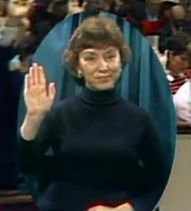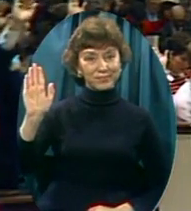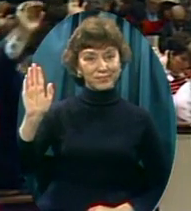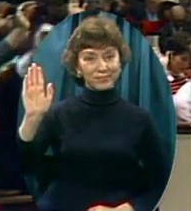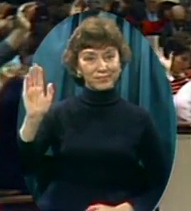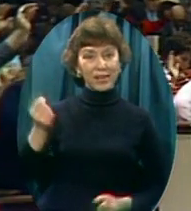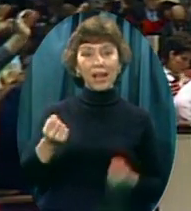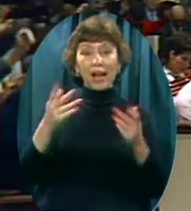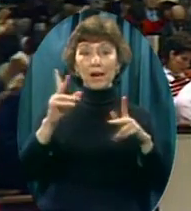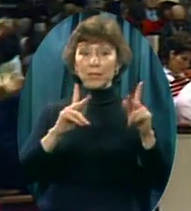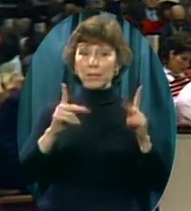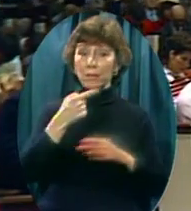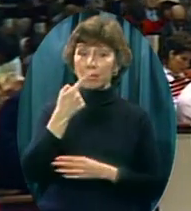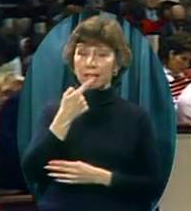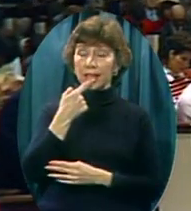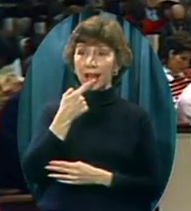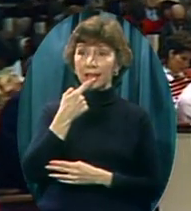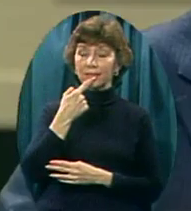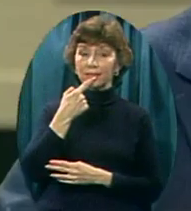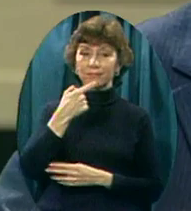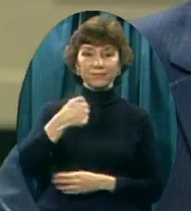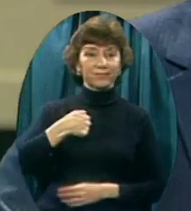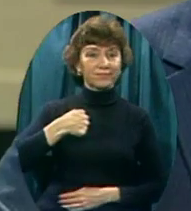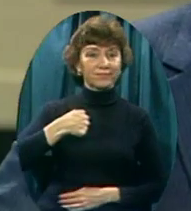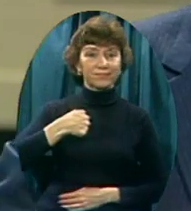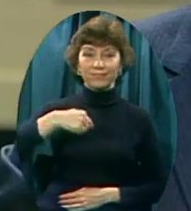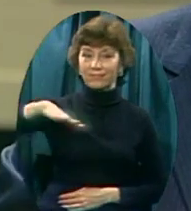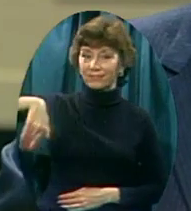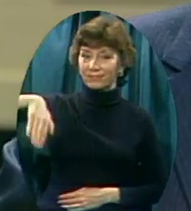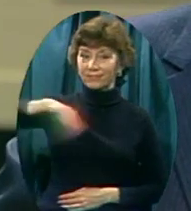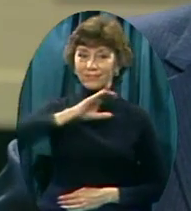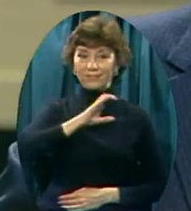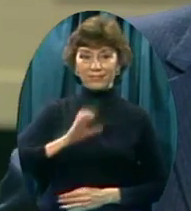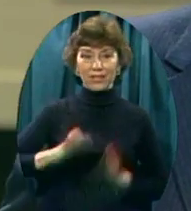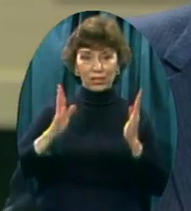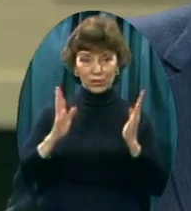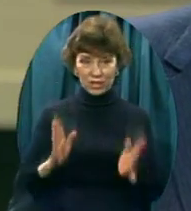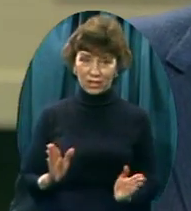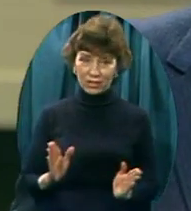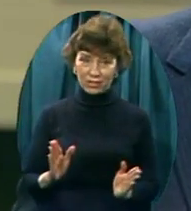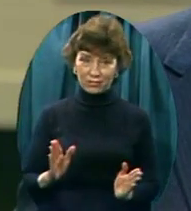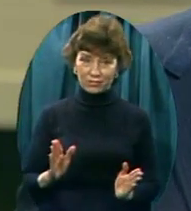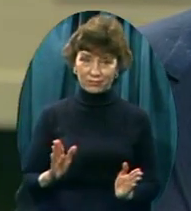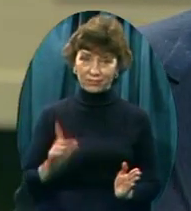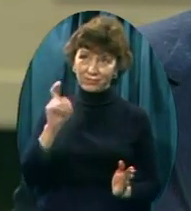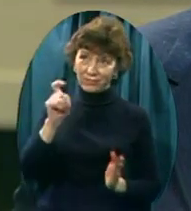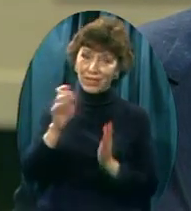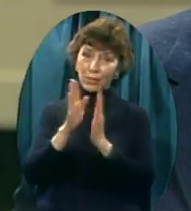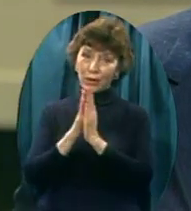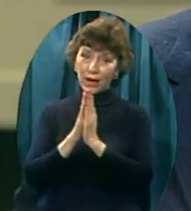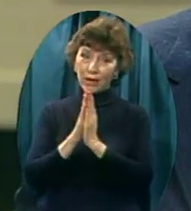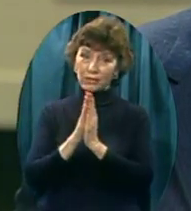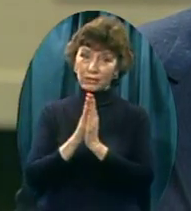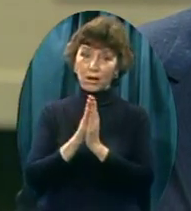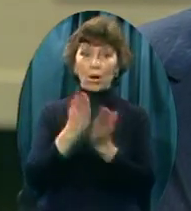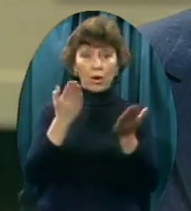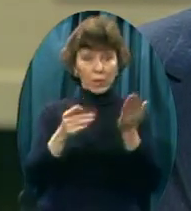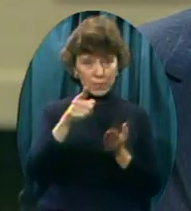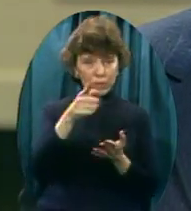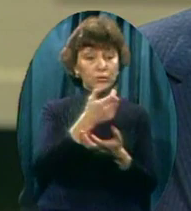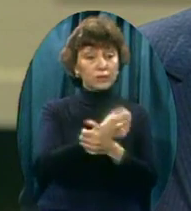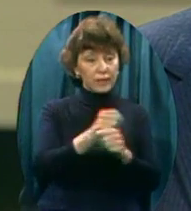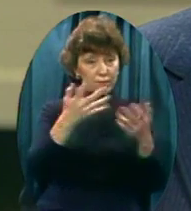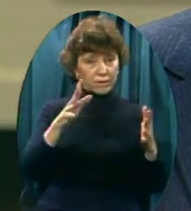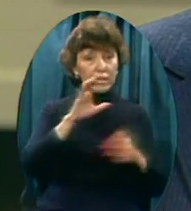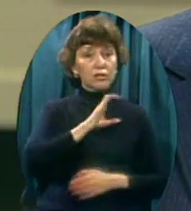How many here will say I am not a Christian Or I am a Christian But I have a spiritual need Of some kind And I need prayer Would you raise your hands